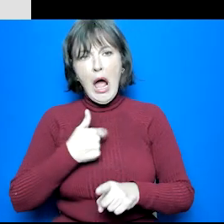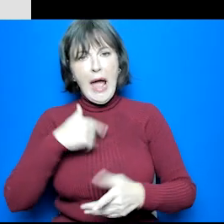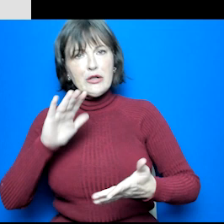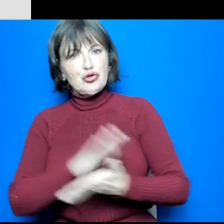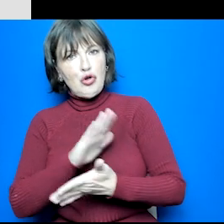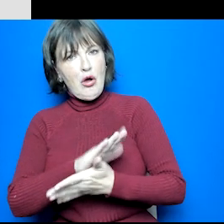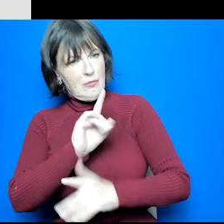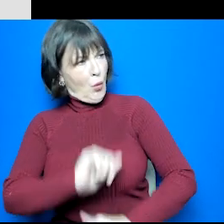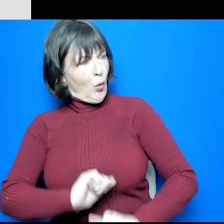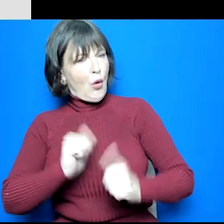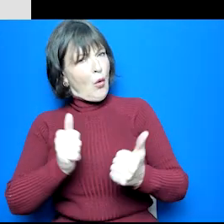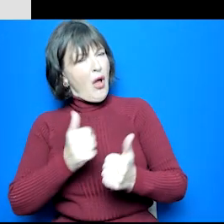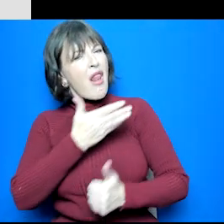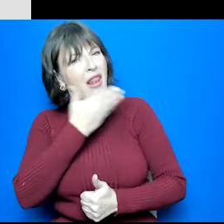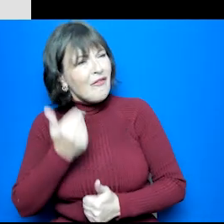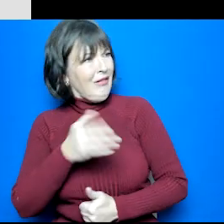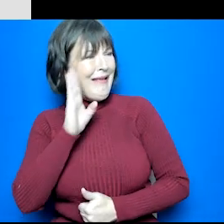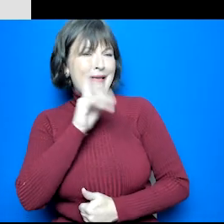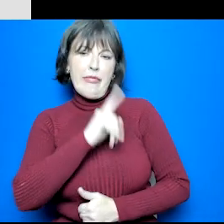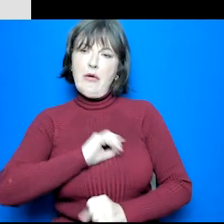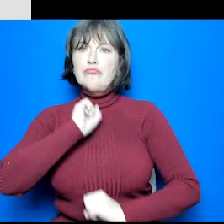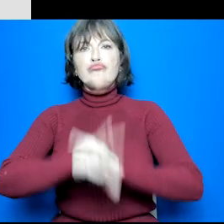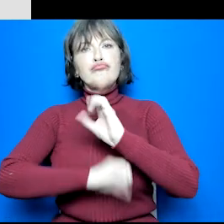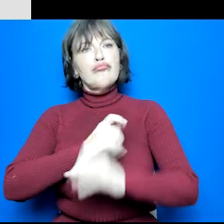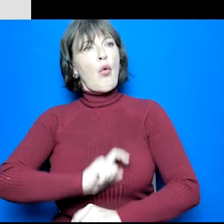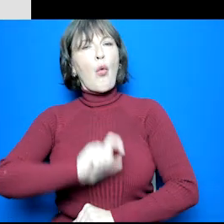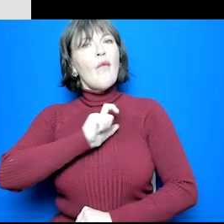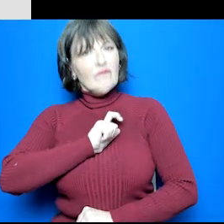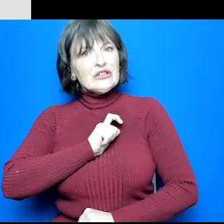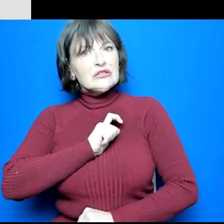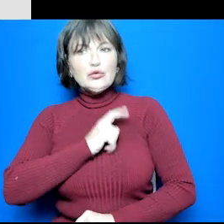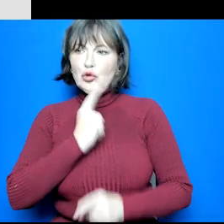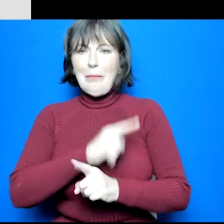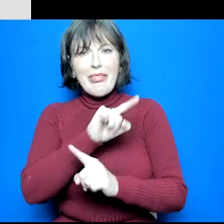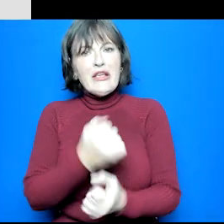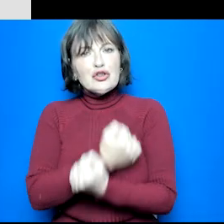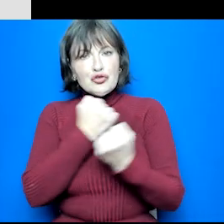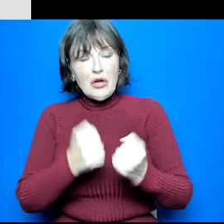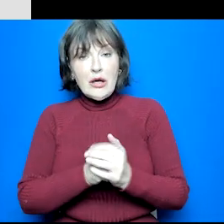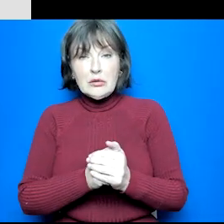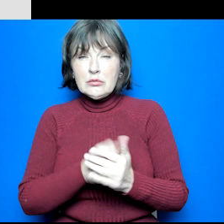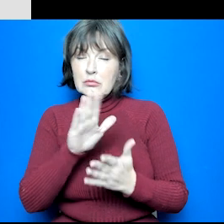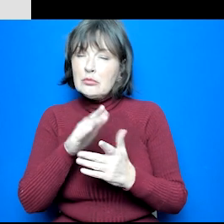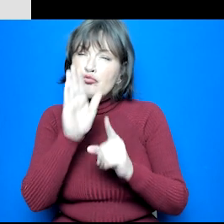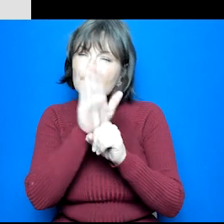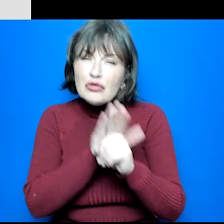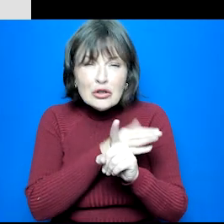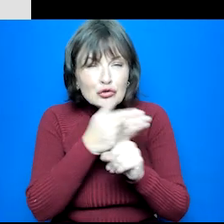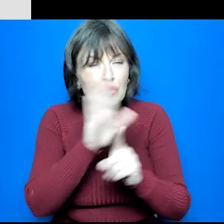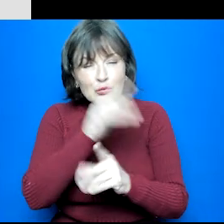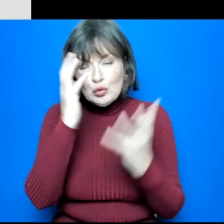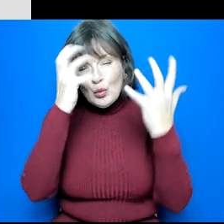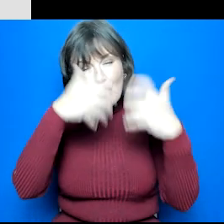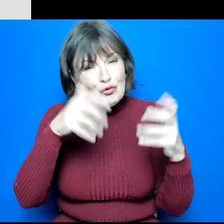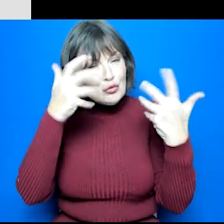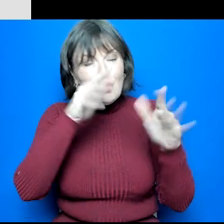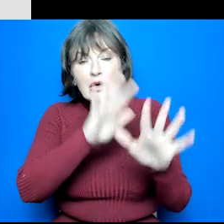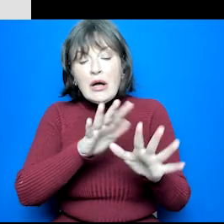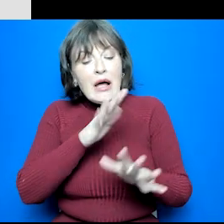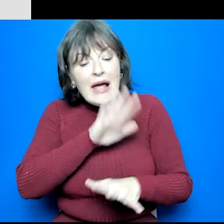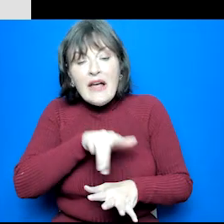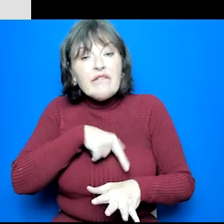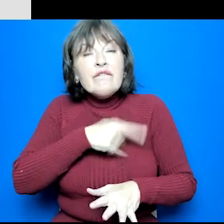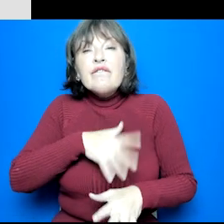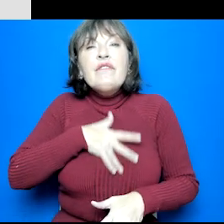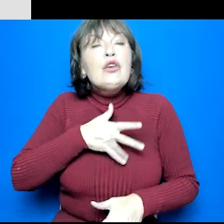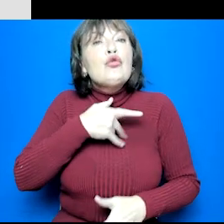confidently about their skills and strengths. Reassure them that there will be other opportunities to make decisions and that there are